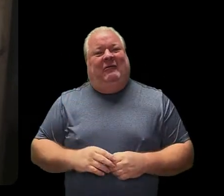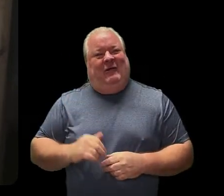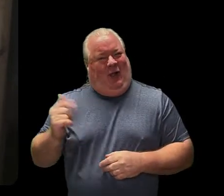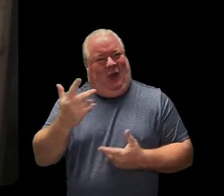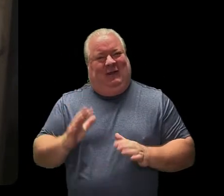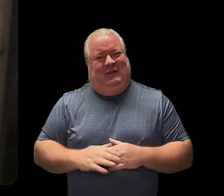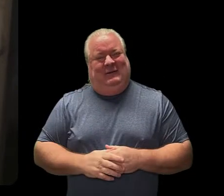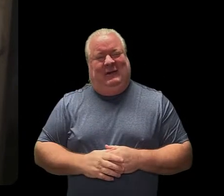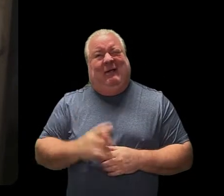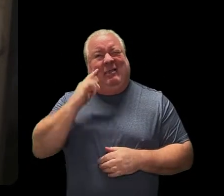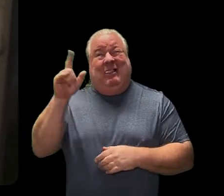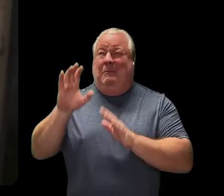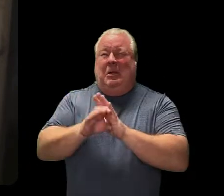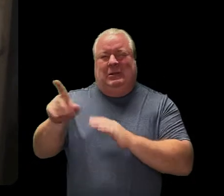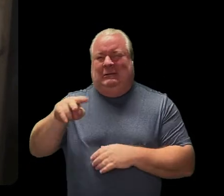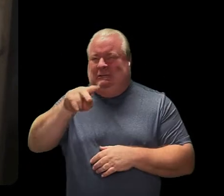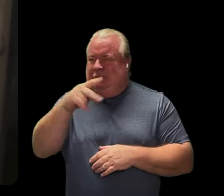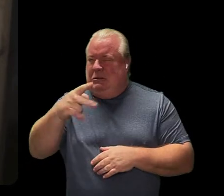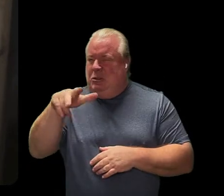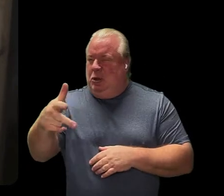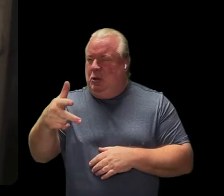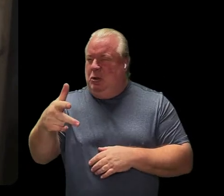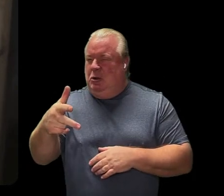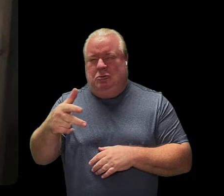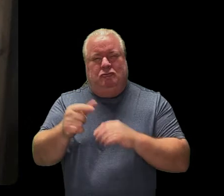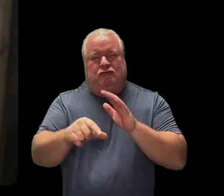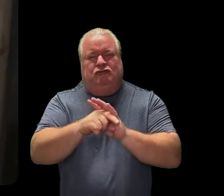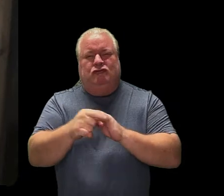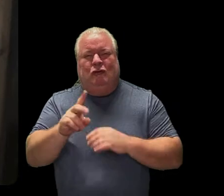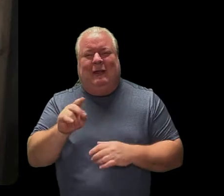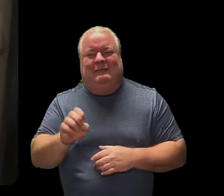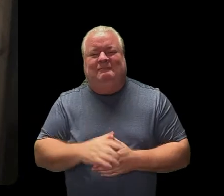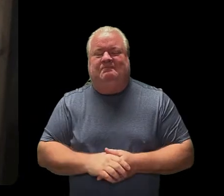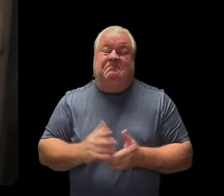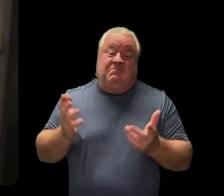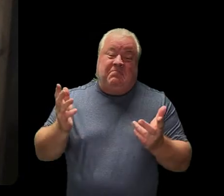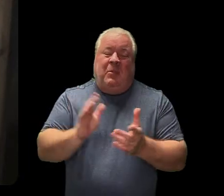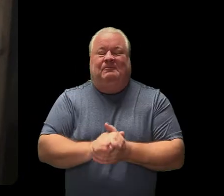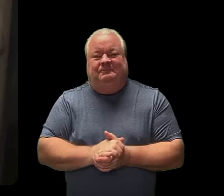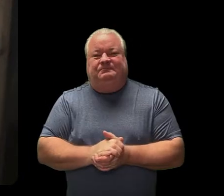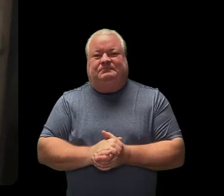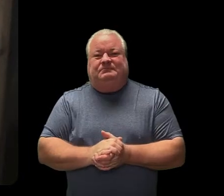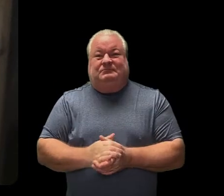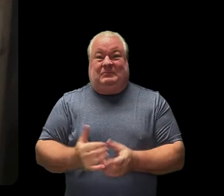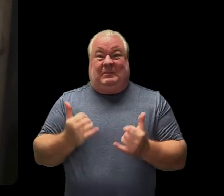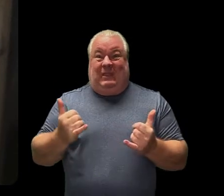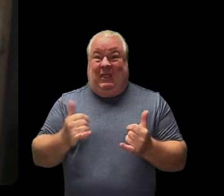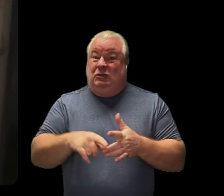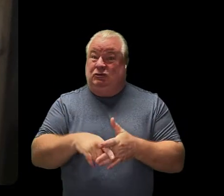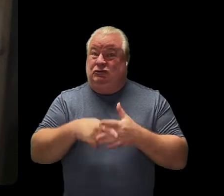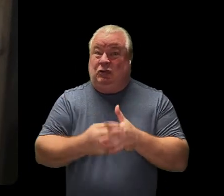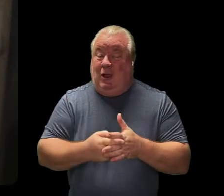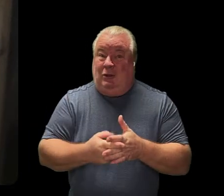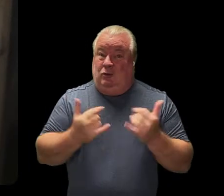I think I was in second or third grade right there. So we're going to start